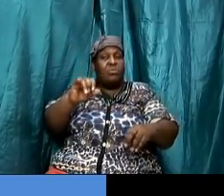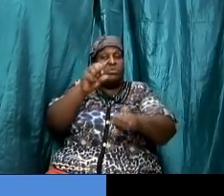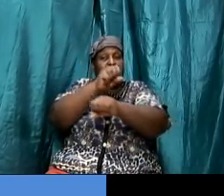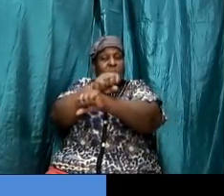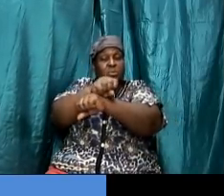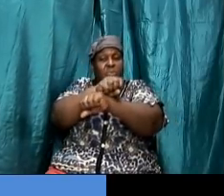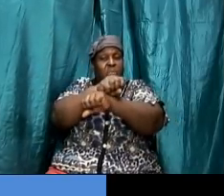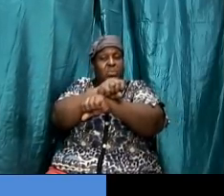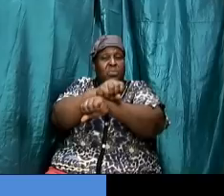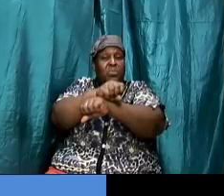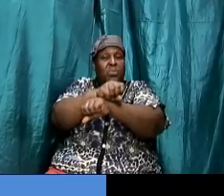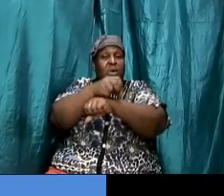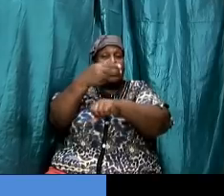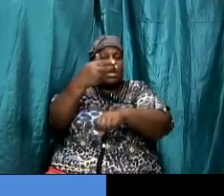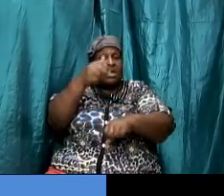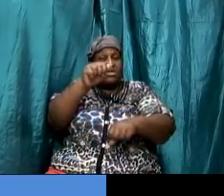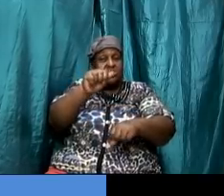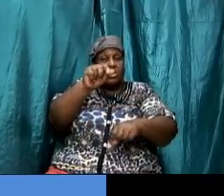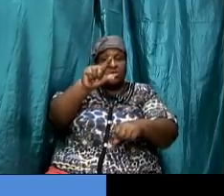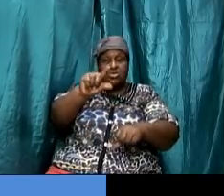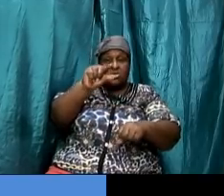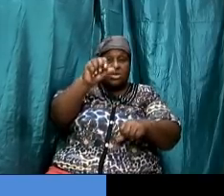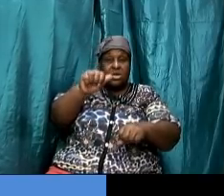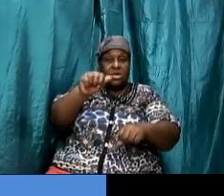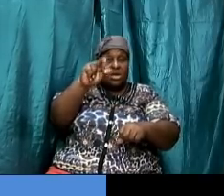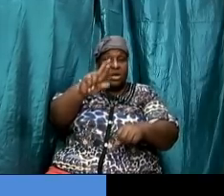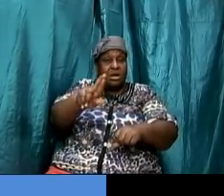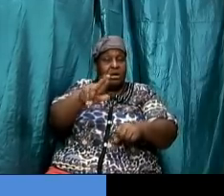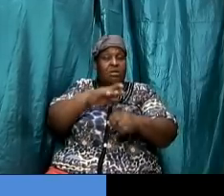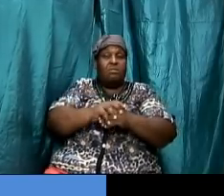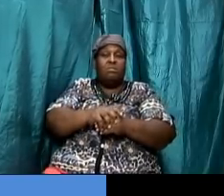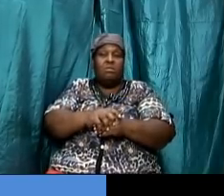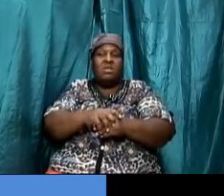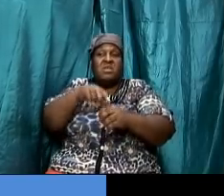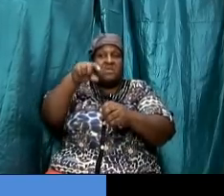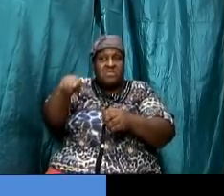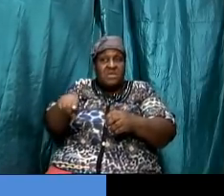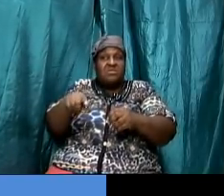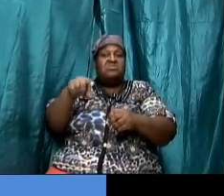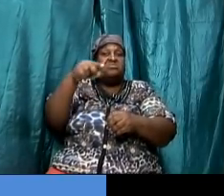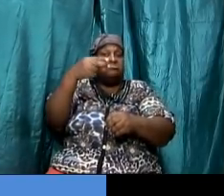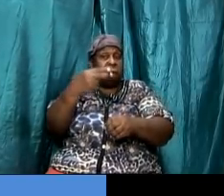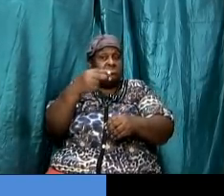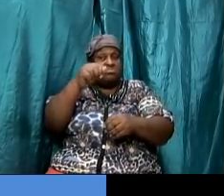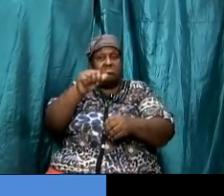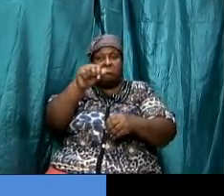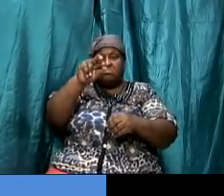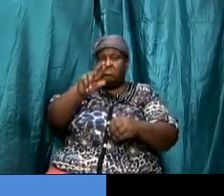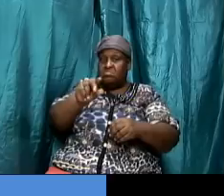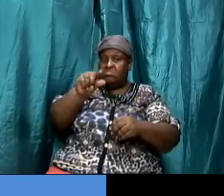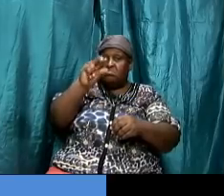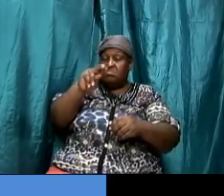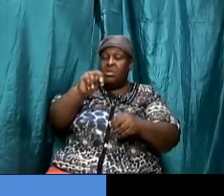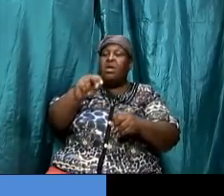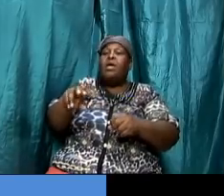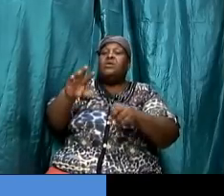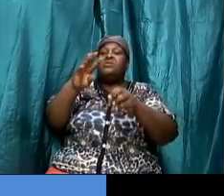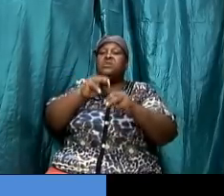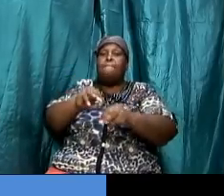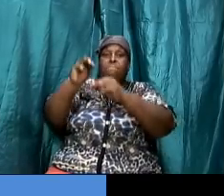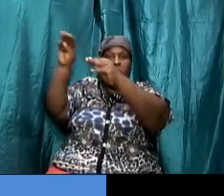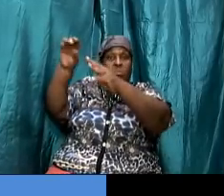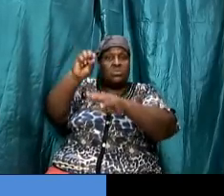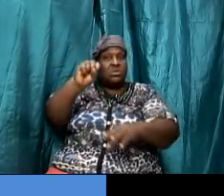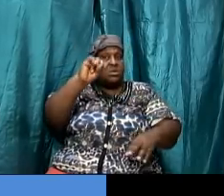is agar moving on for this agar is mount sinai in arabia